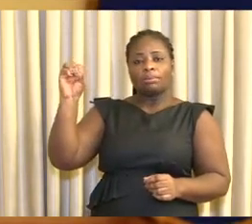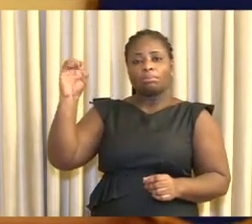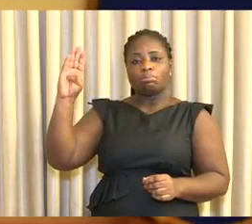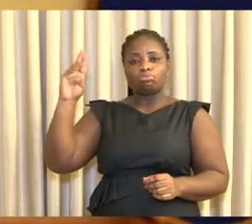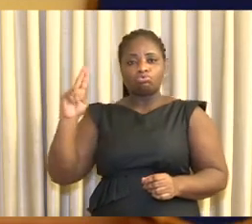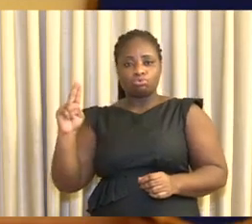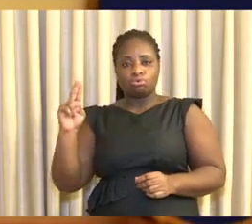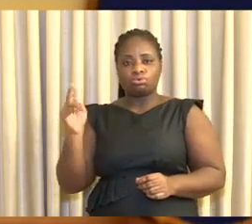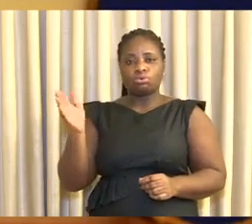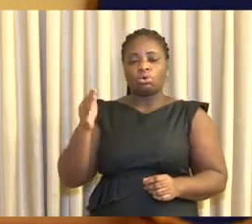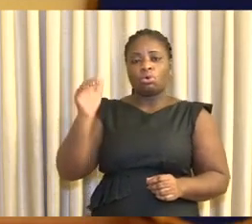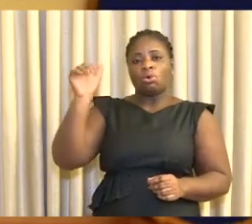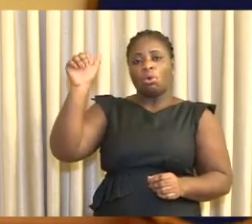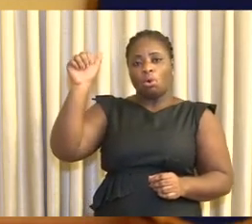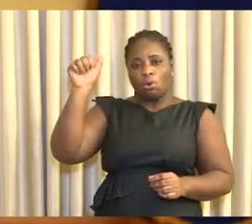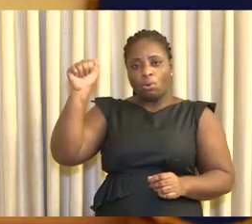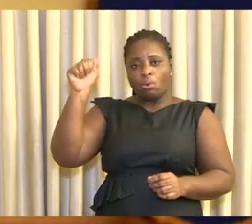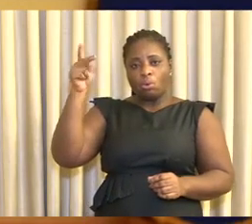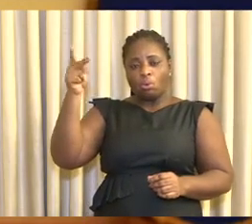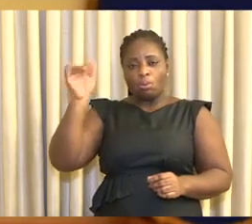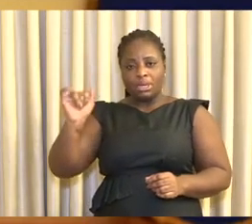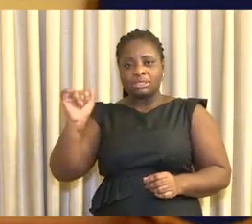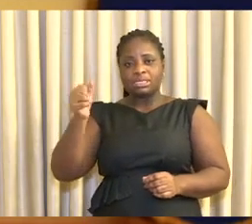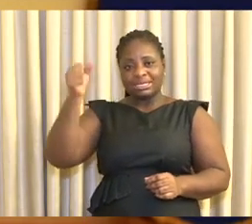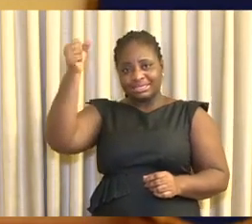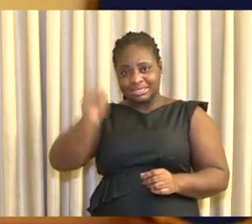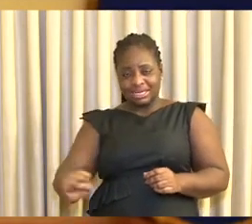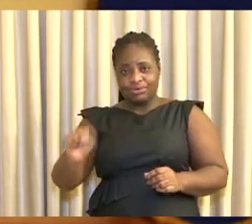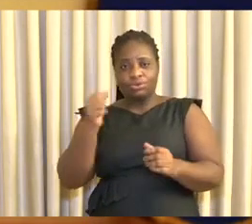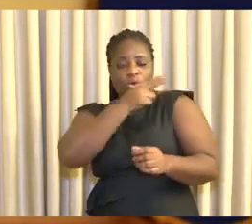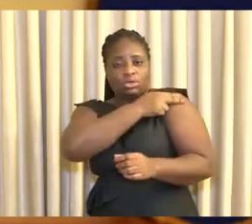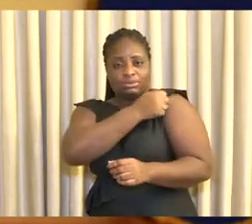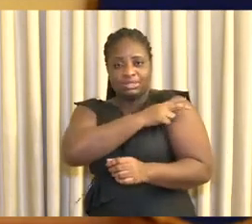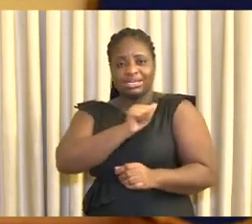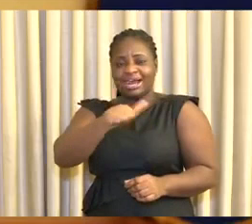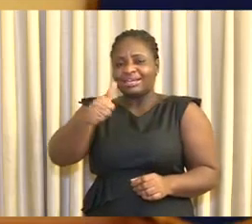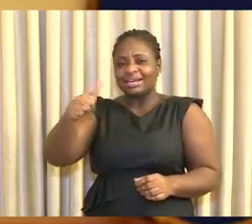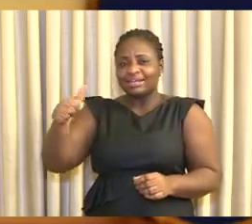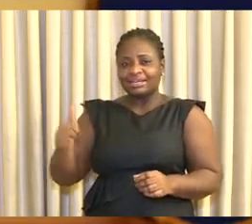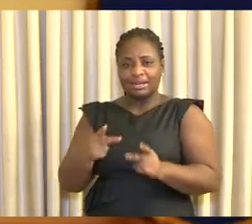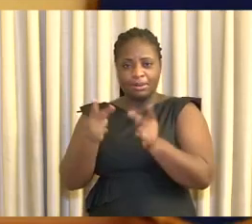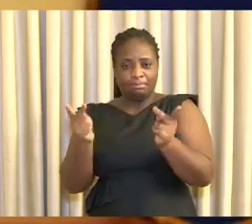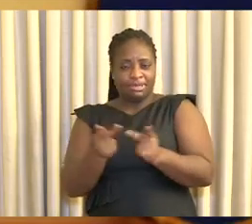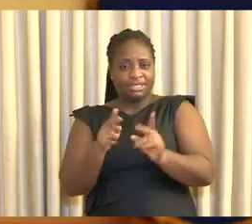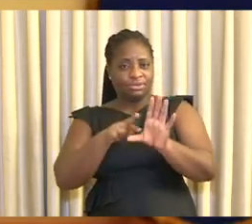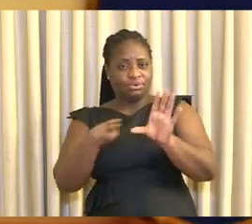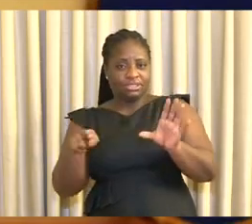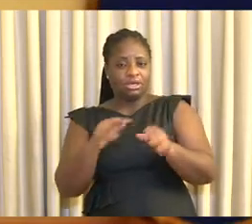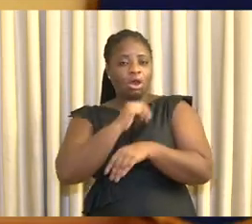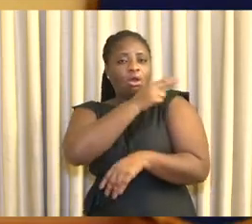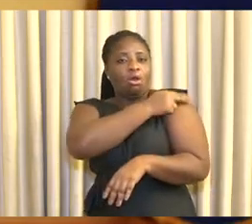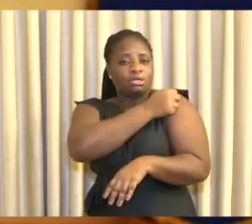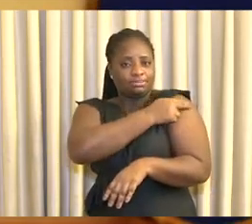Komfwanotsi Teaching Hospital, Komasi South Hospital, and in other designated regional and district hospitals.